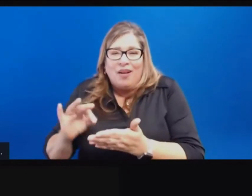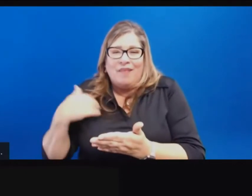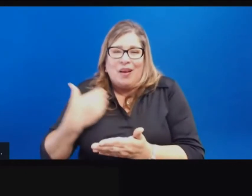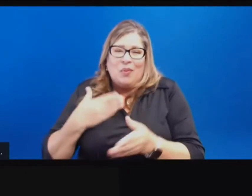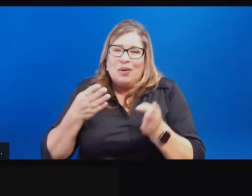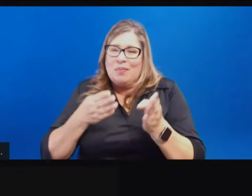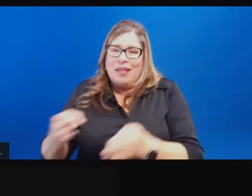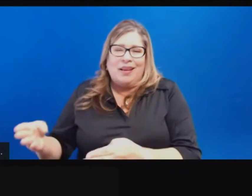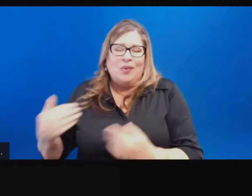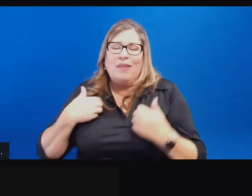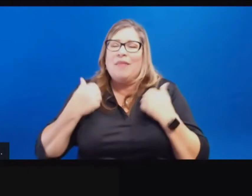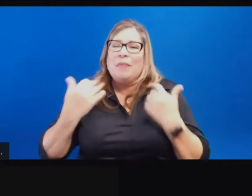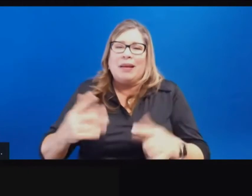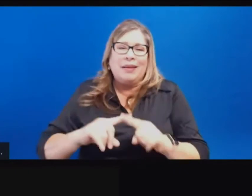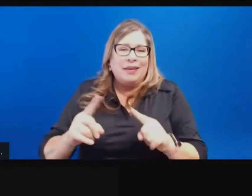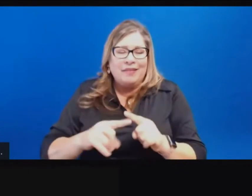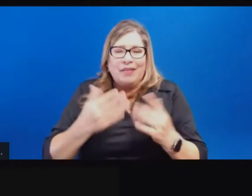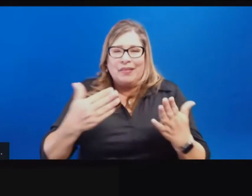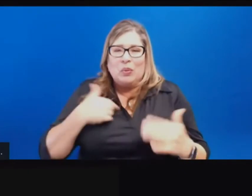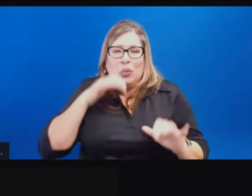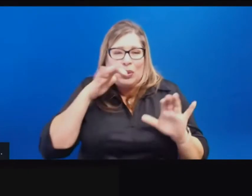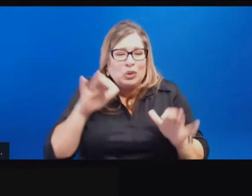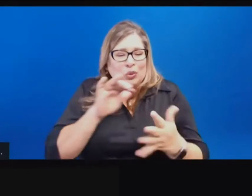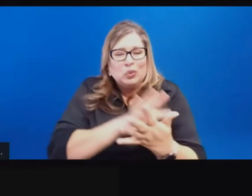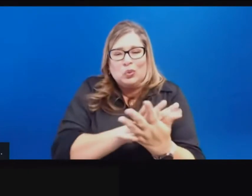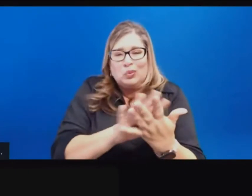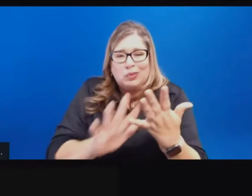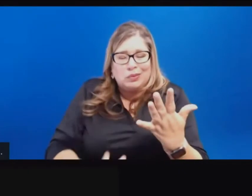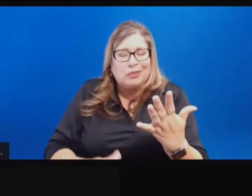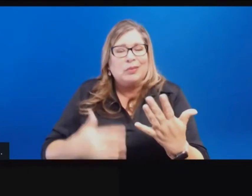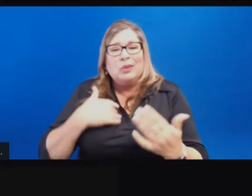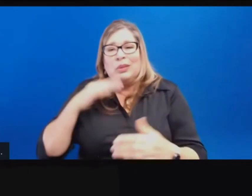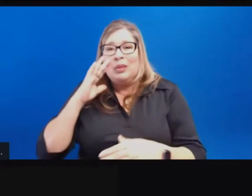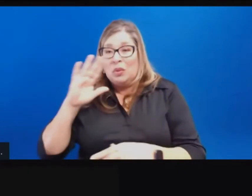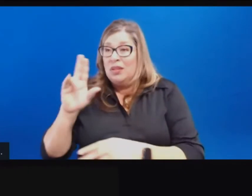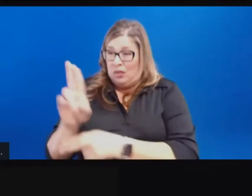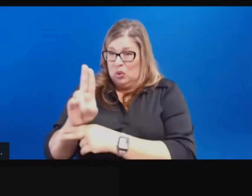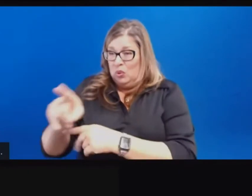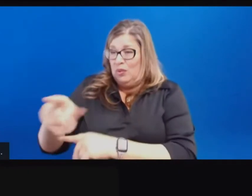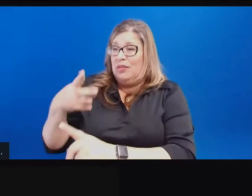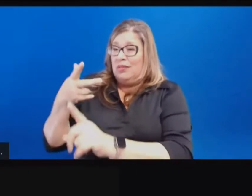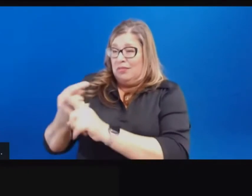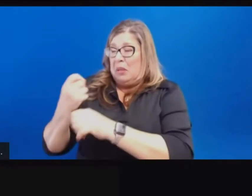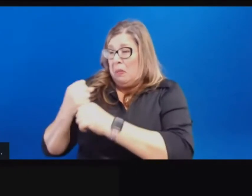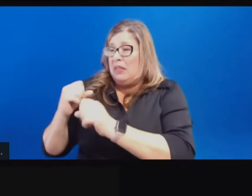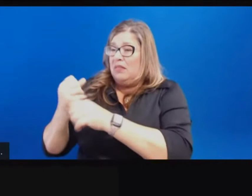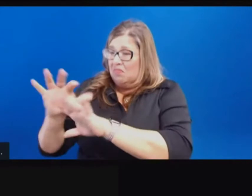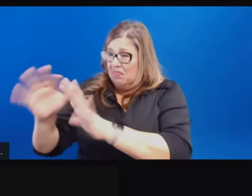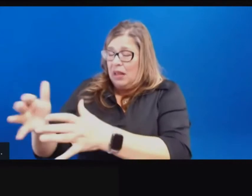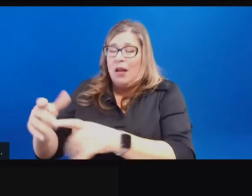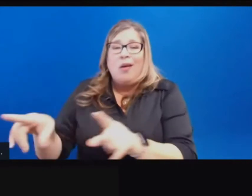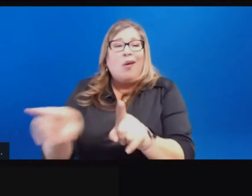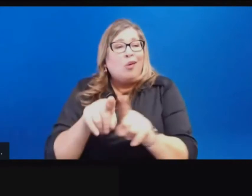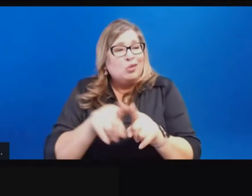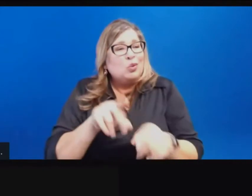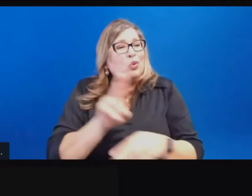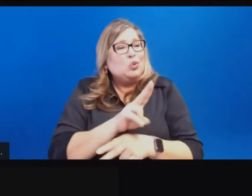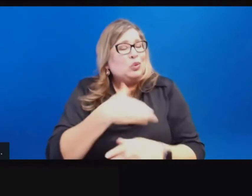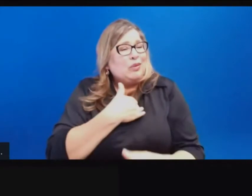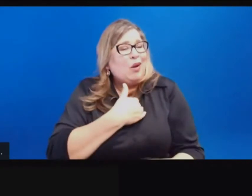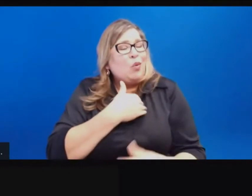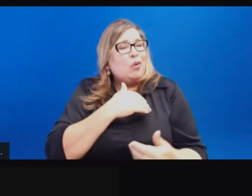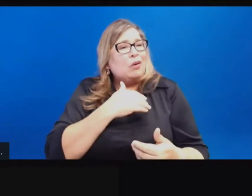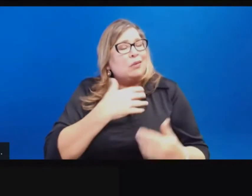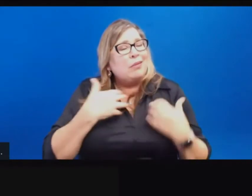employ. There will be other things that we will do, including using our health partners to identify strategies around mobile clinics and other